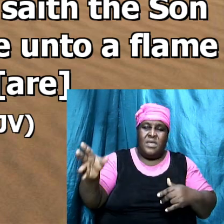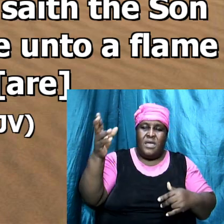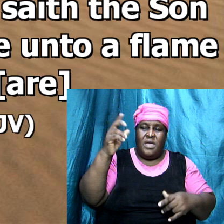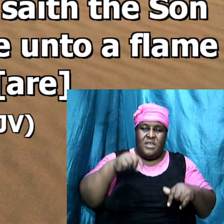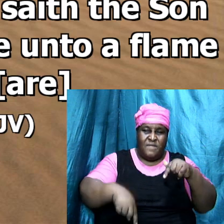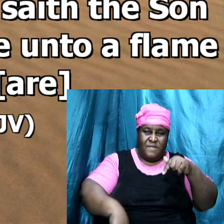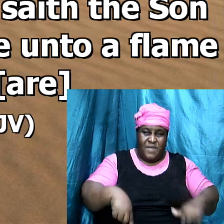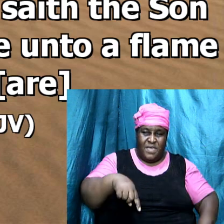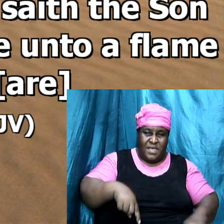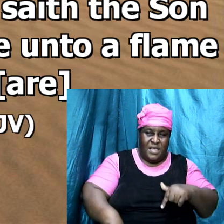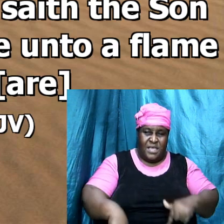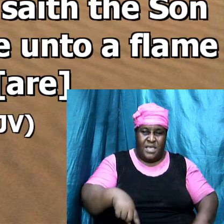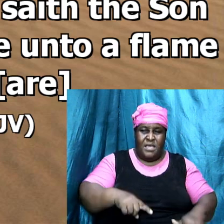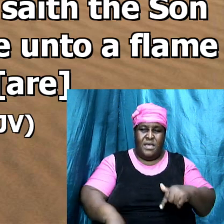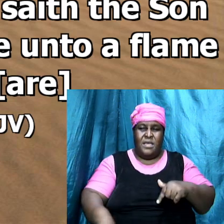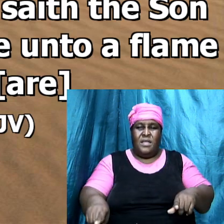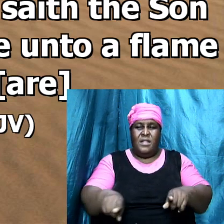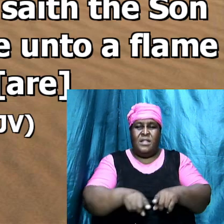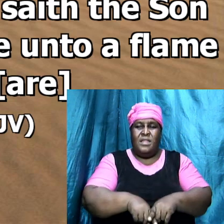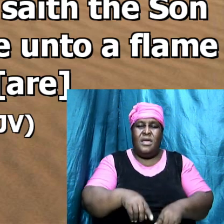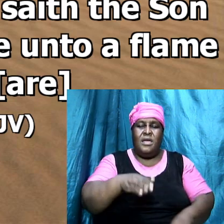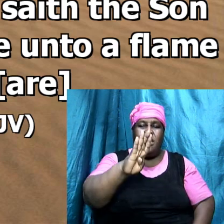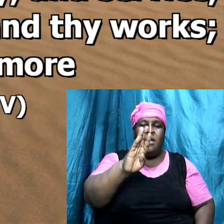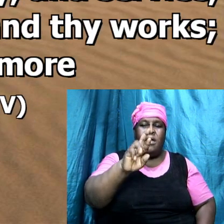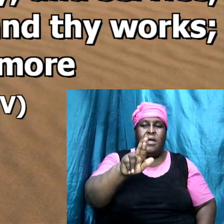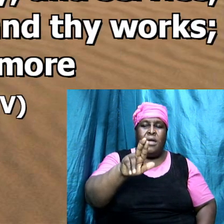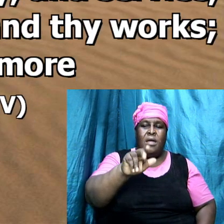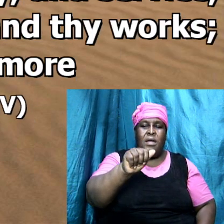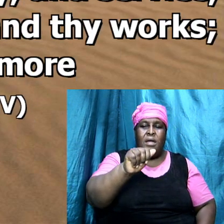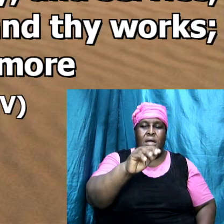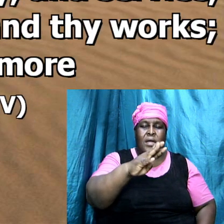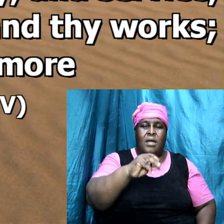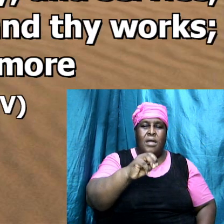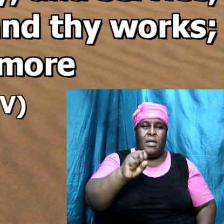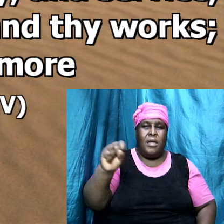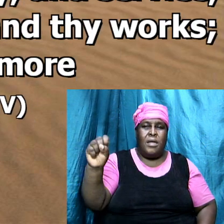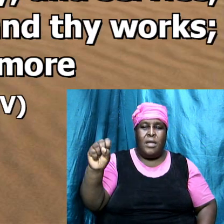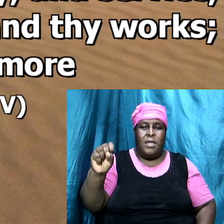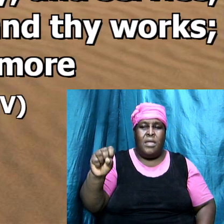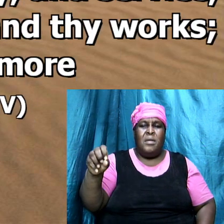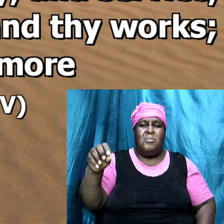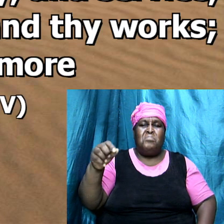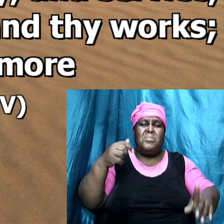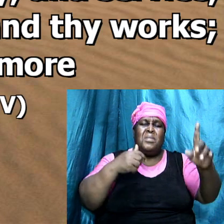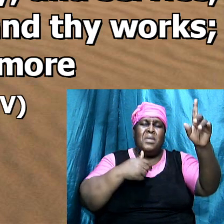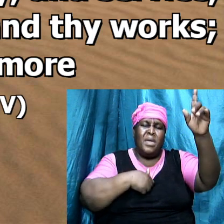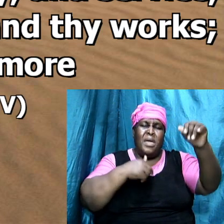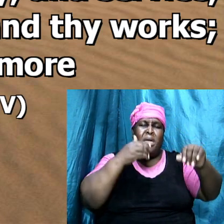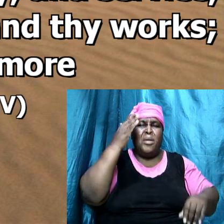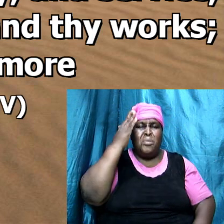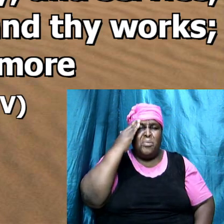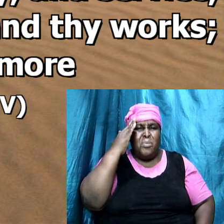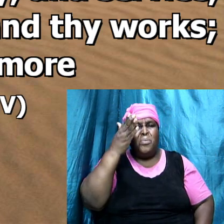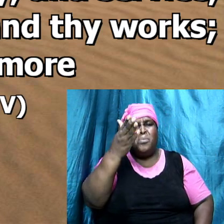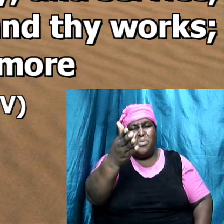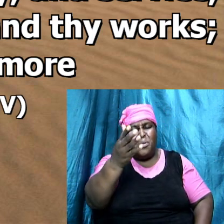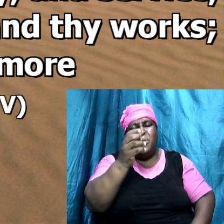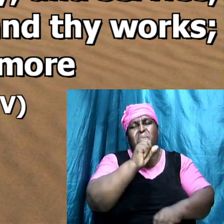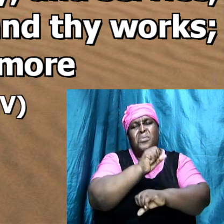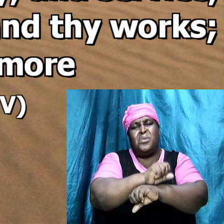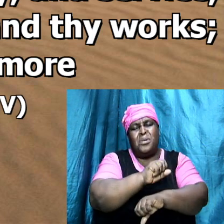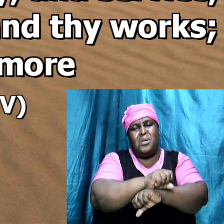feet are like brass I know thy works